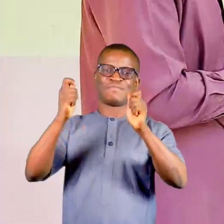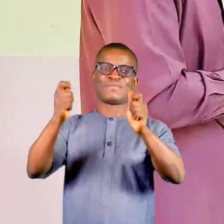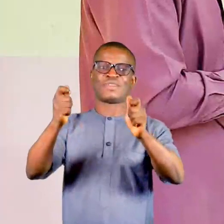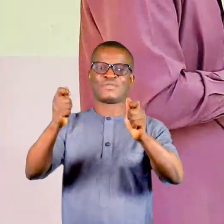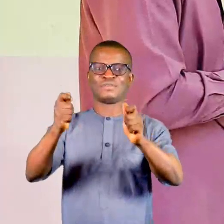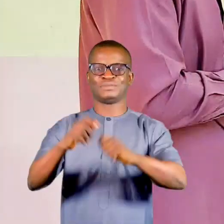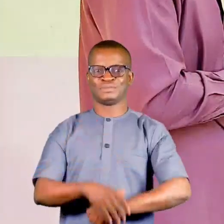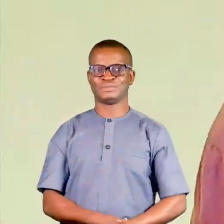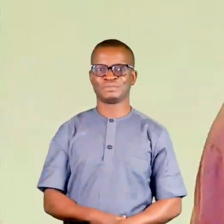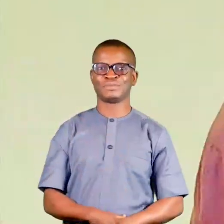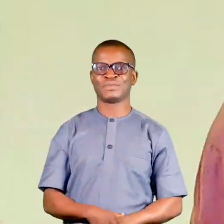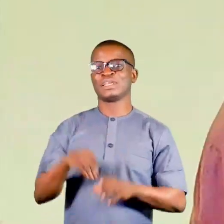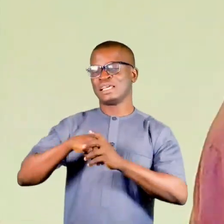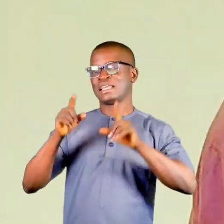award.